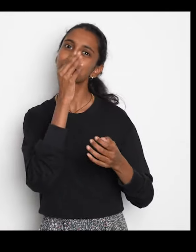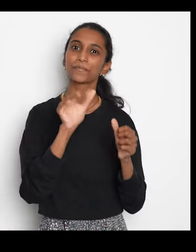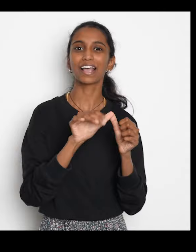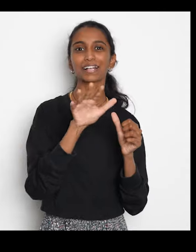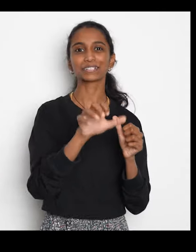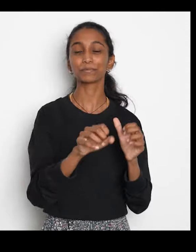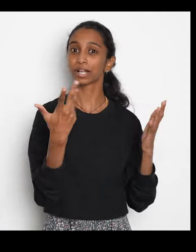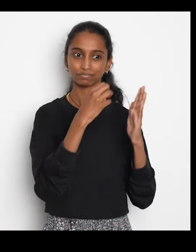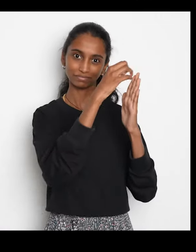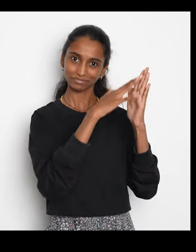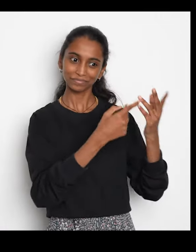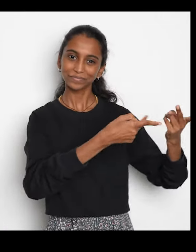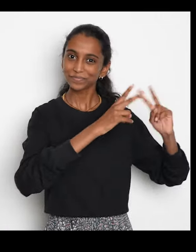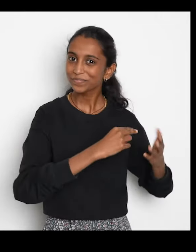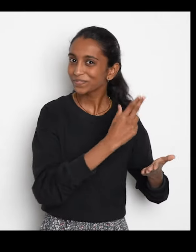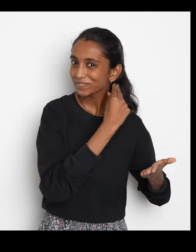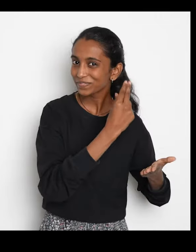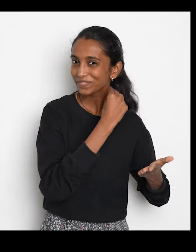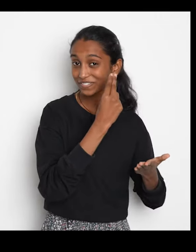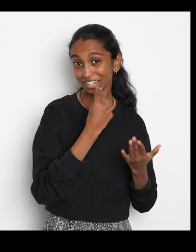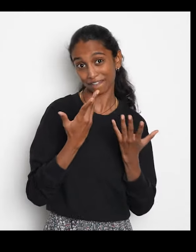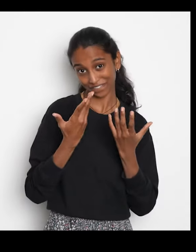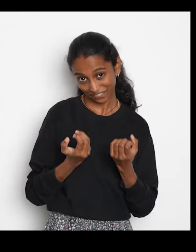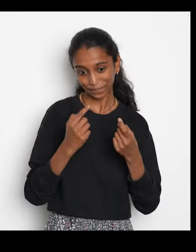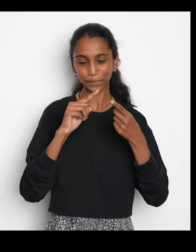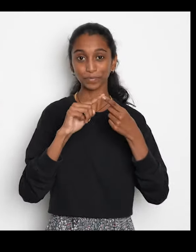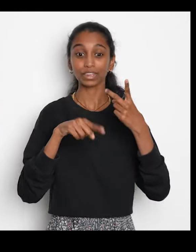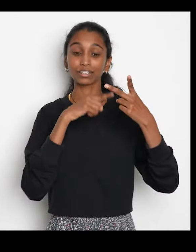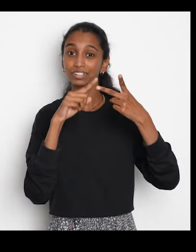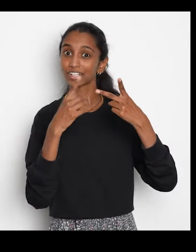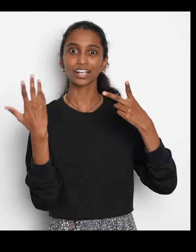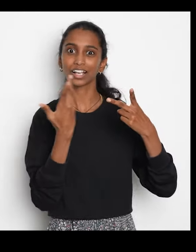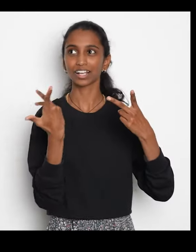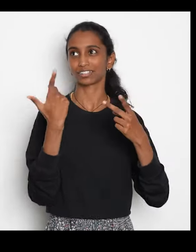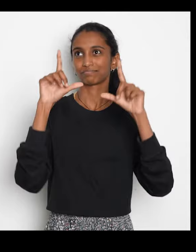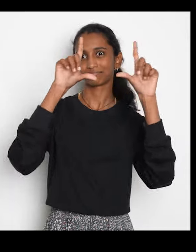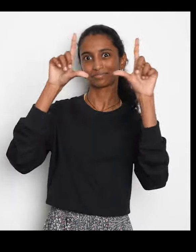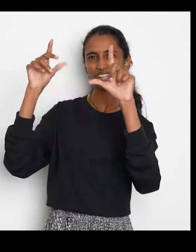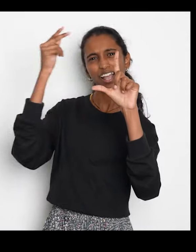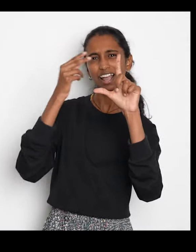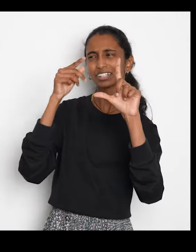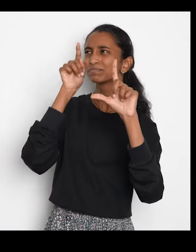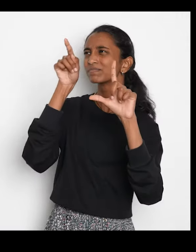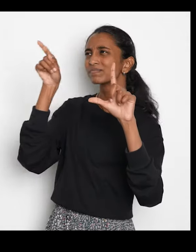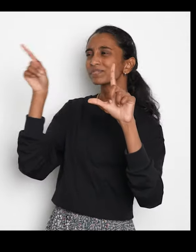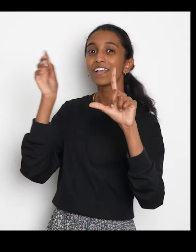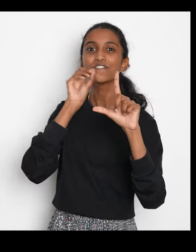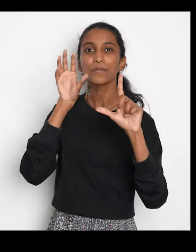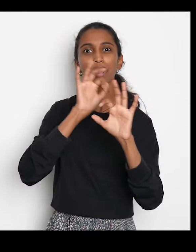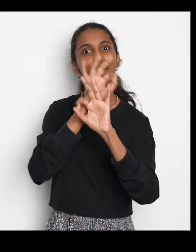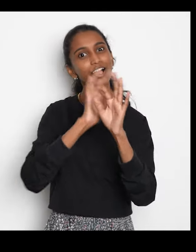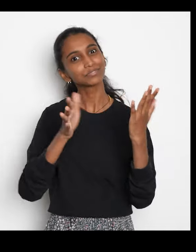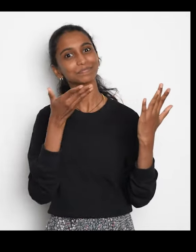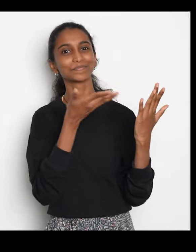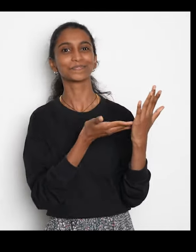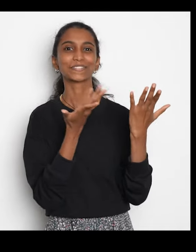Easily accessible by screen readers, the app features information about the exhibition and